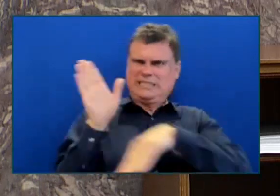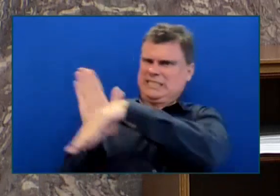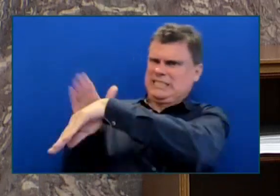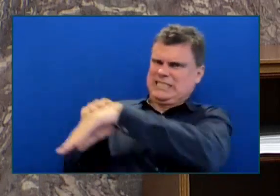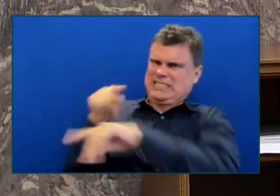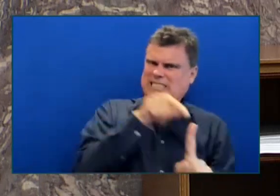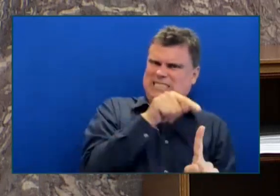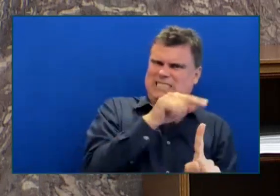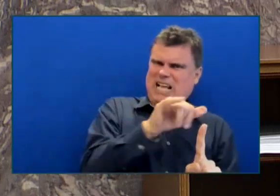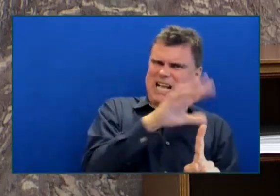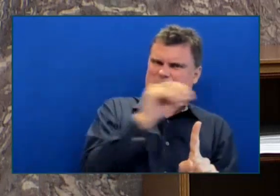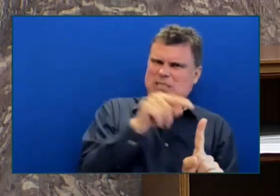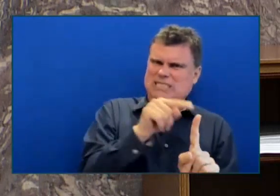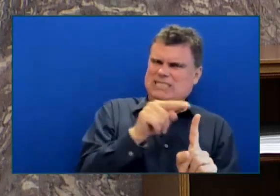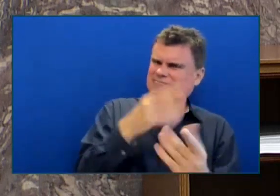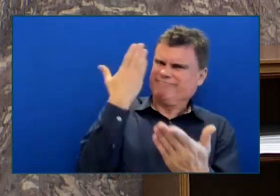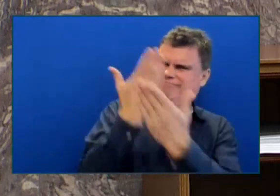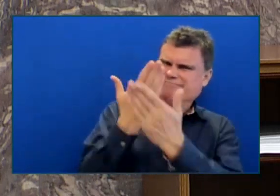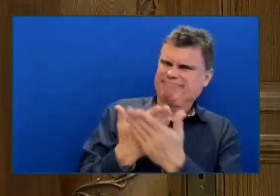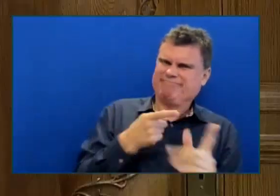organizational mismanagement?